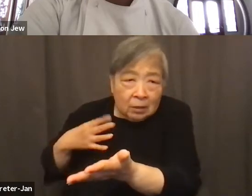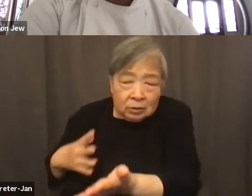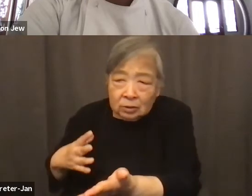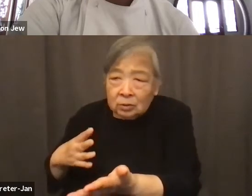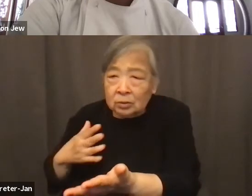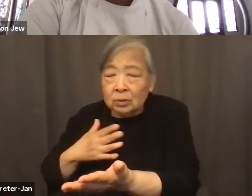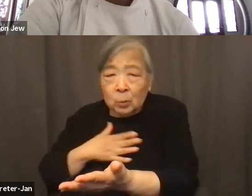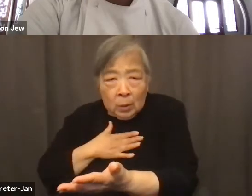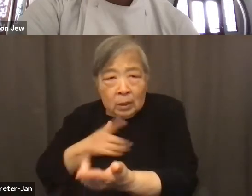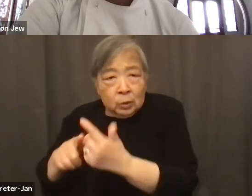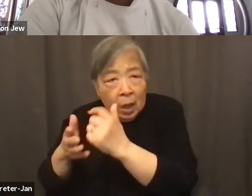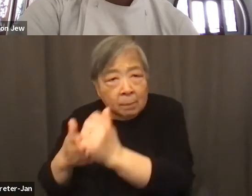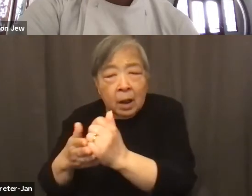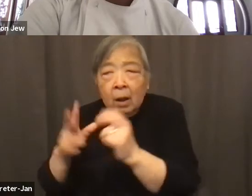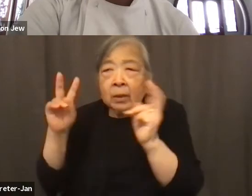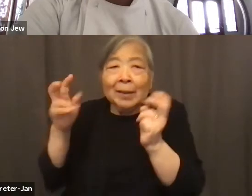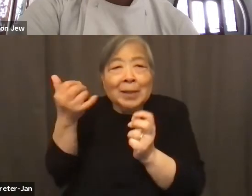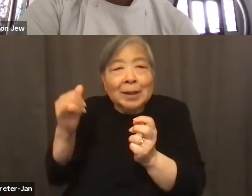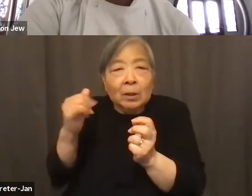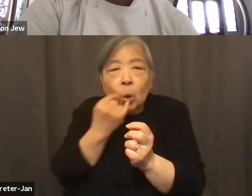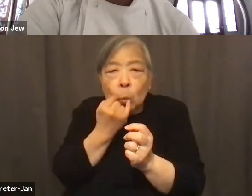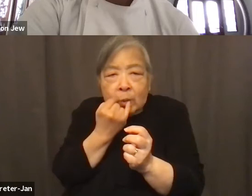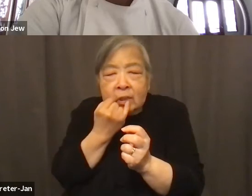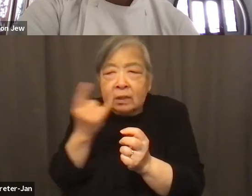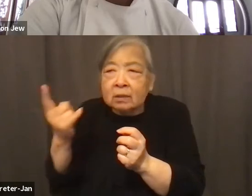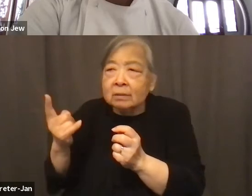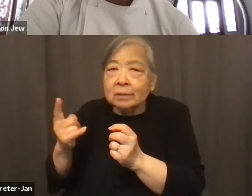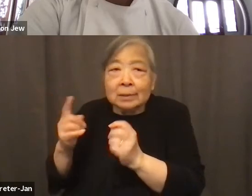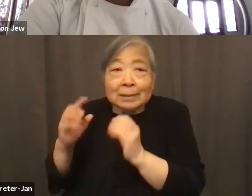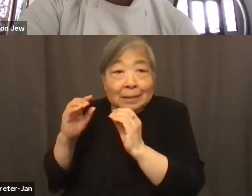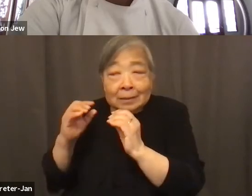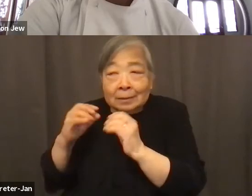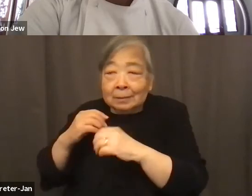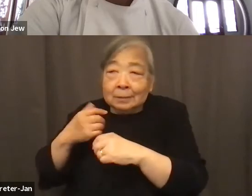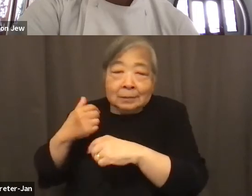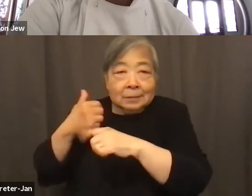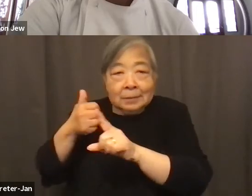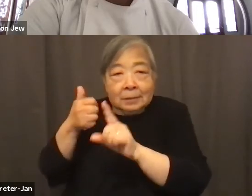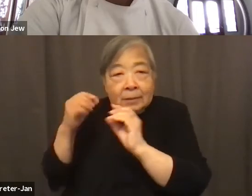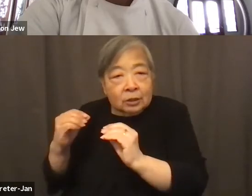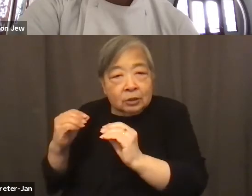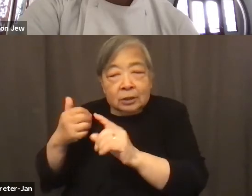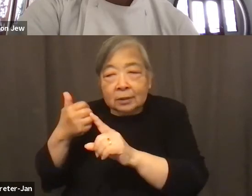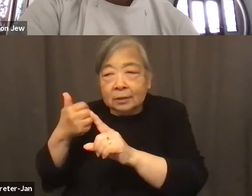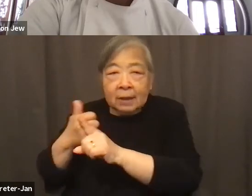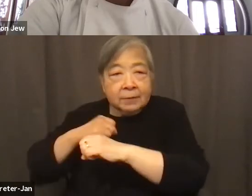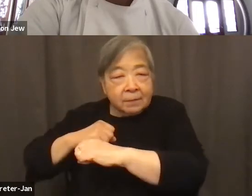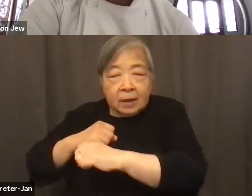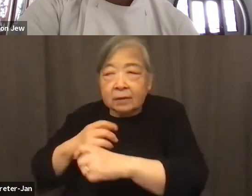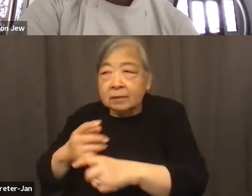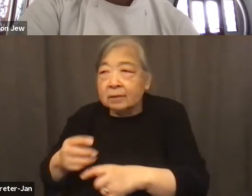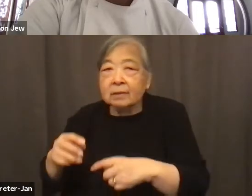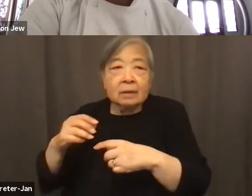whistles, the self defense teaching classes, the patrol, the guardian angels, the auxiliary